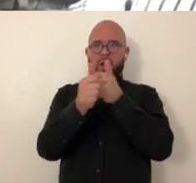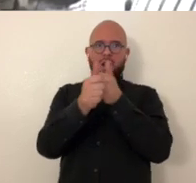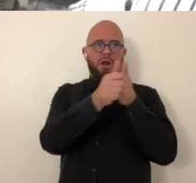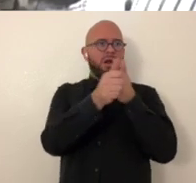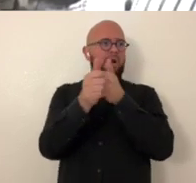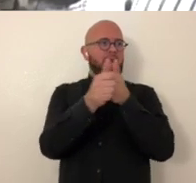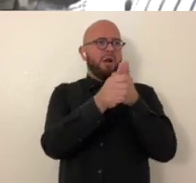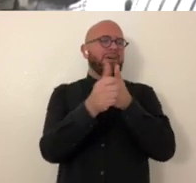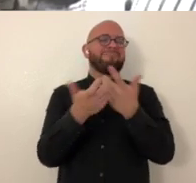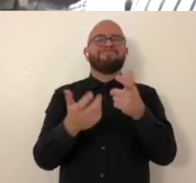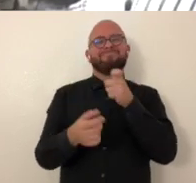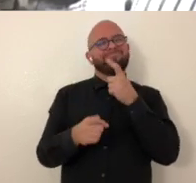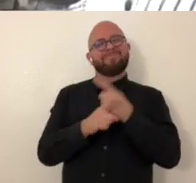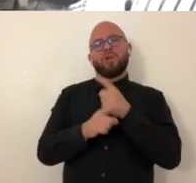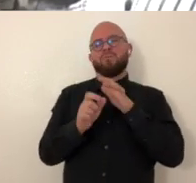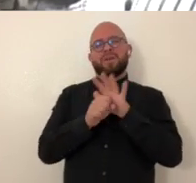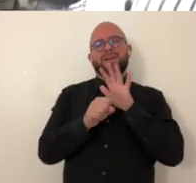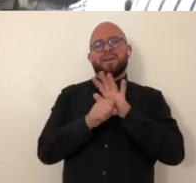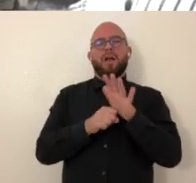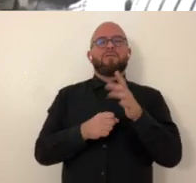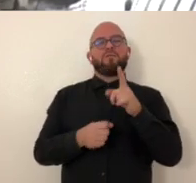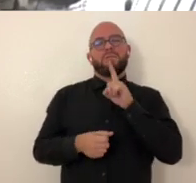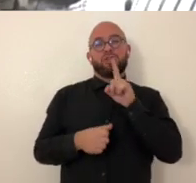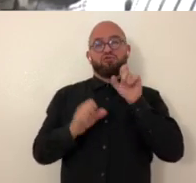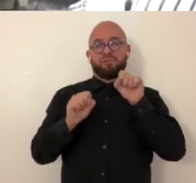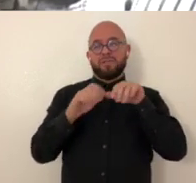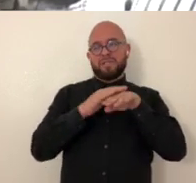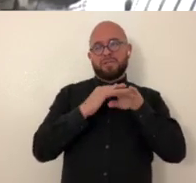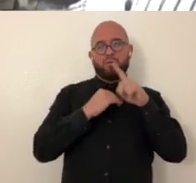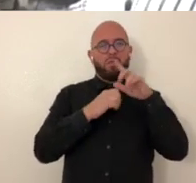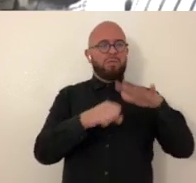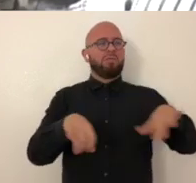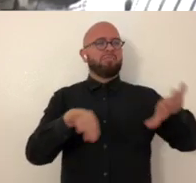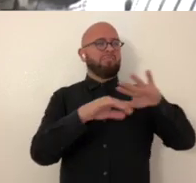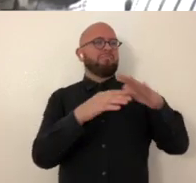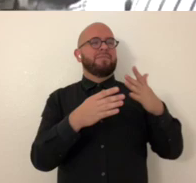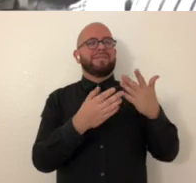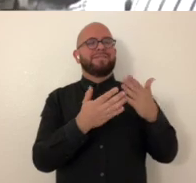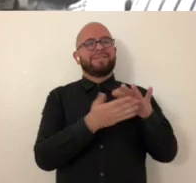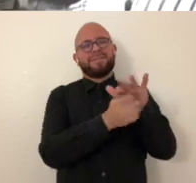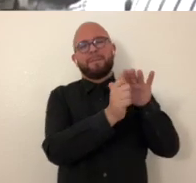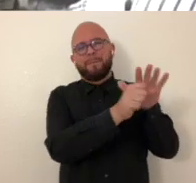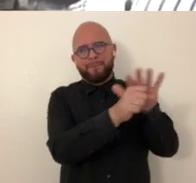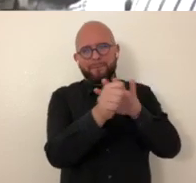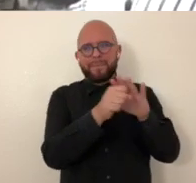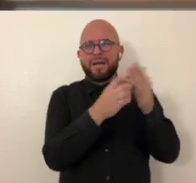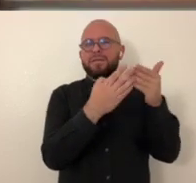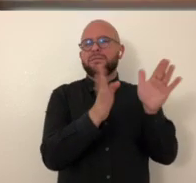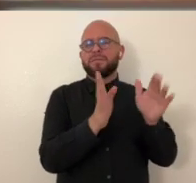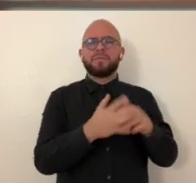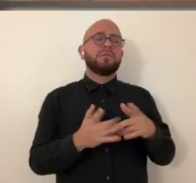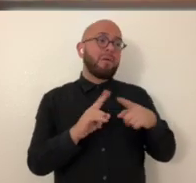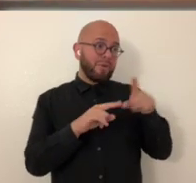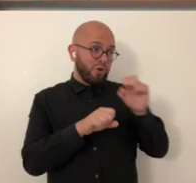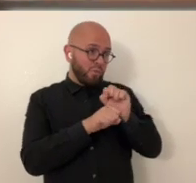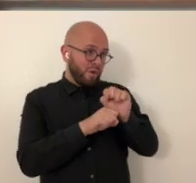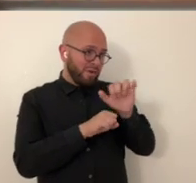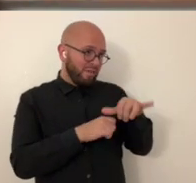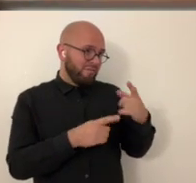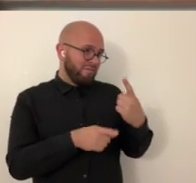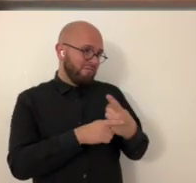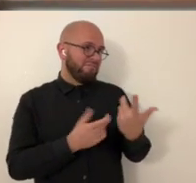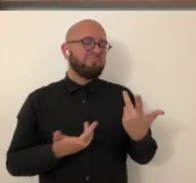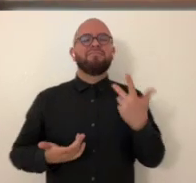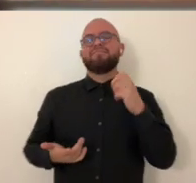is not accurate enough to really make the yeah functional in a public space hmm all right